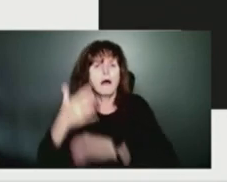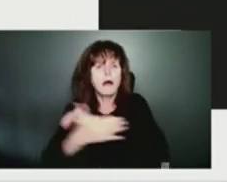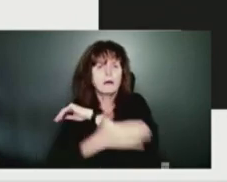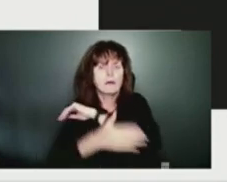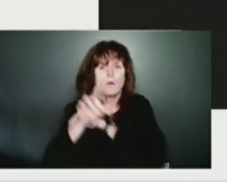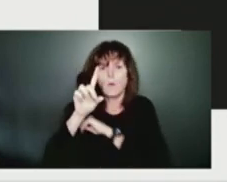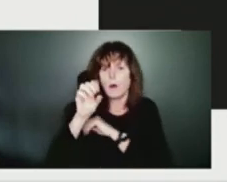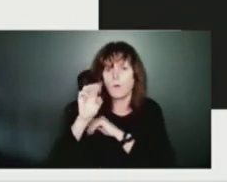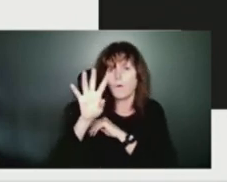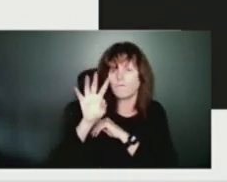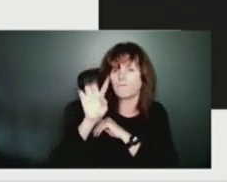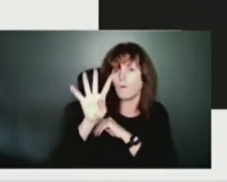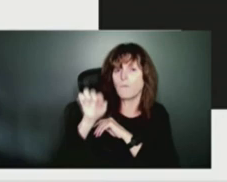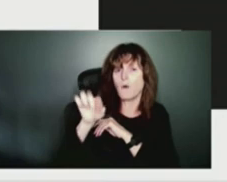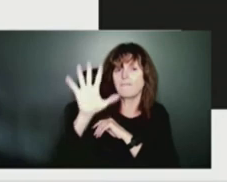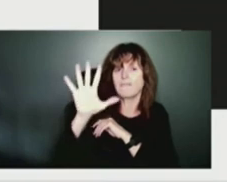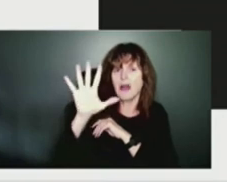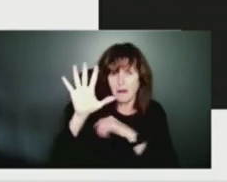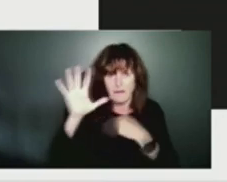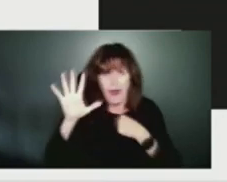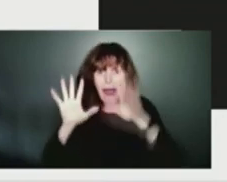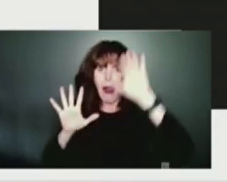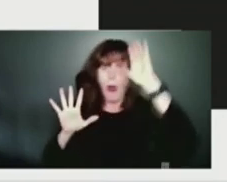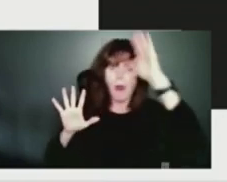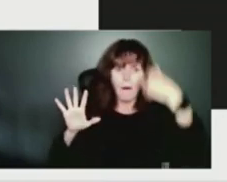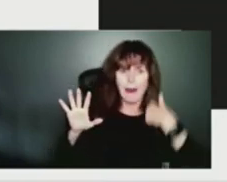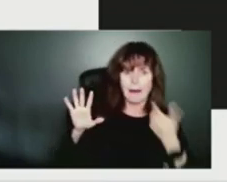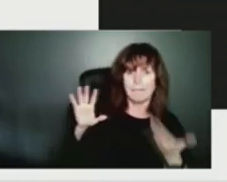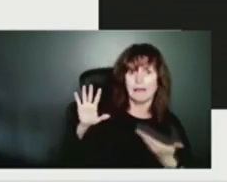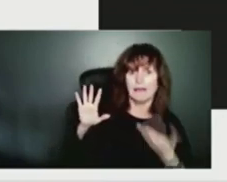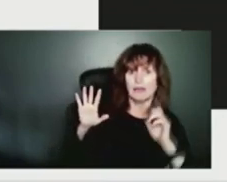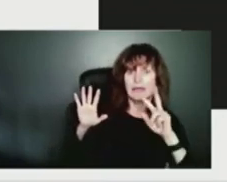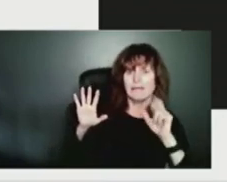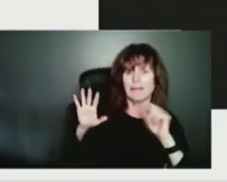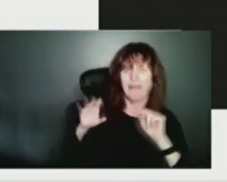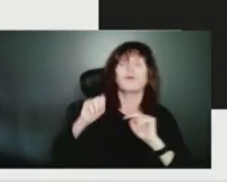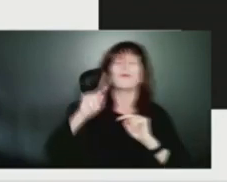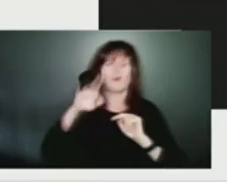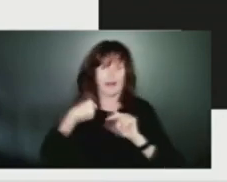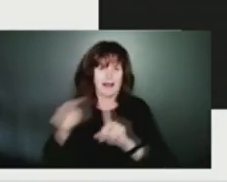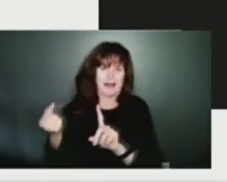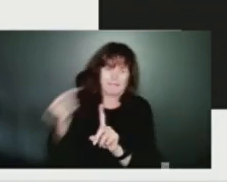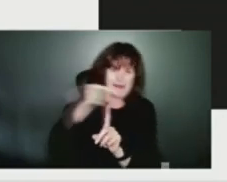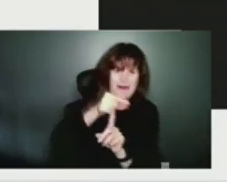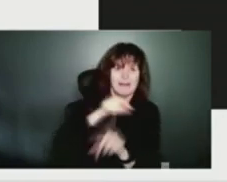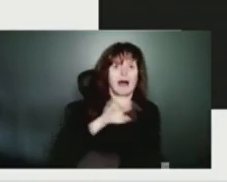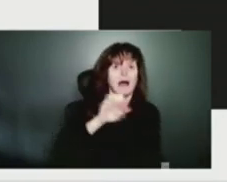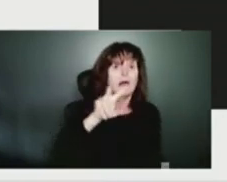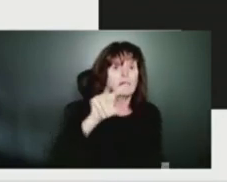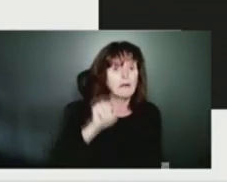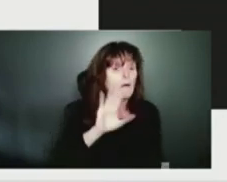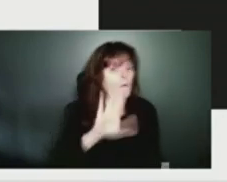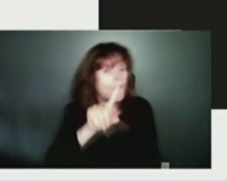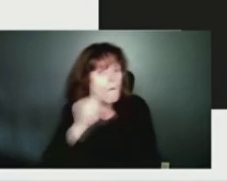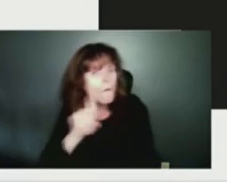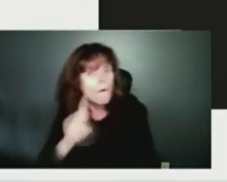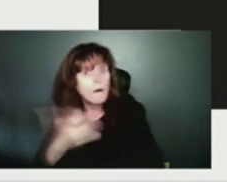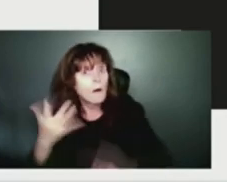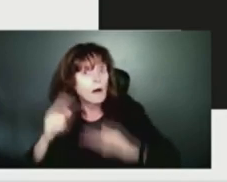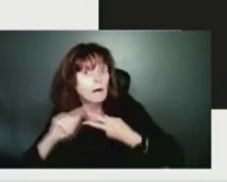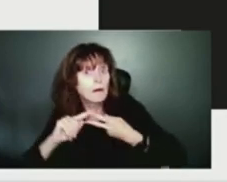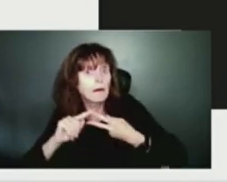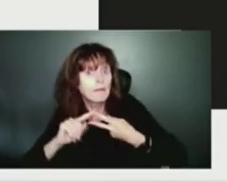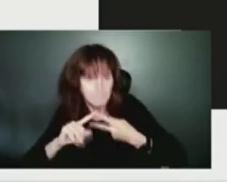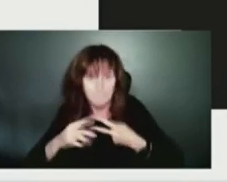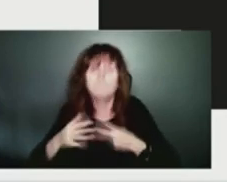if we want to circle back. Okay, let's we'll stick with Evan then. Evan, do you have a question? Yeah, my questions are for Mr. Borden.